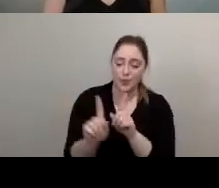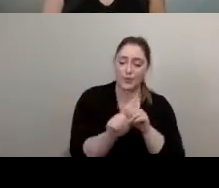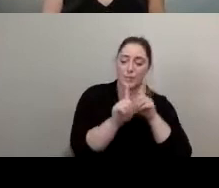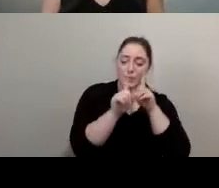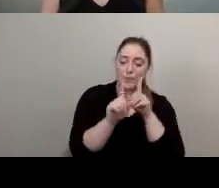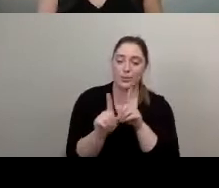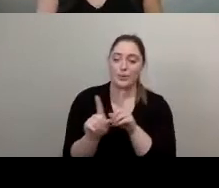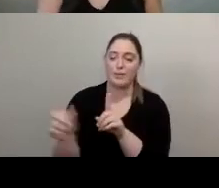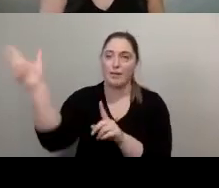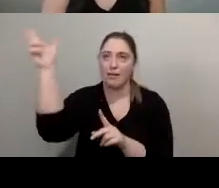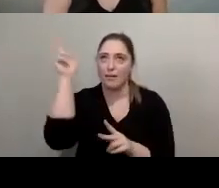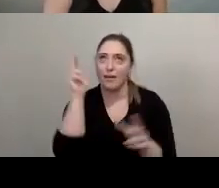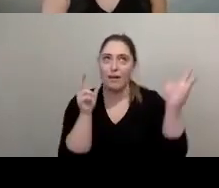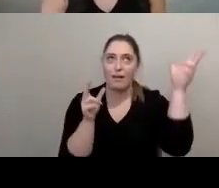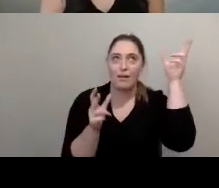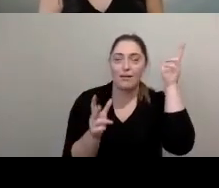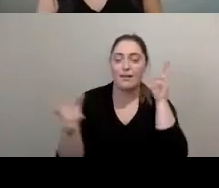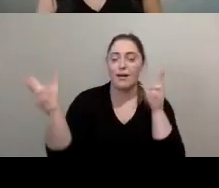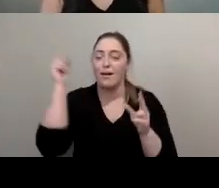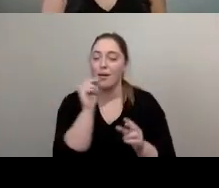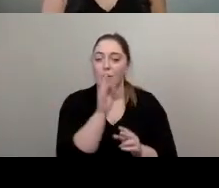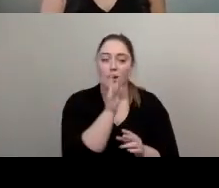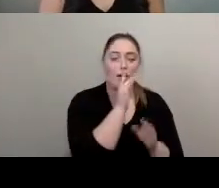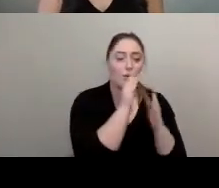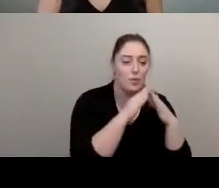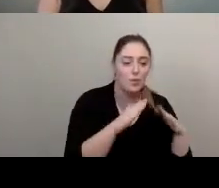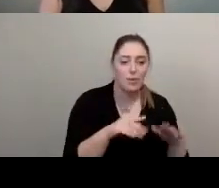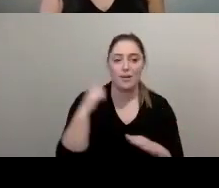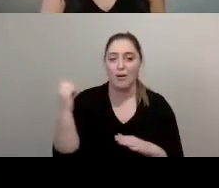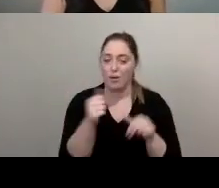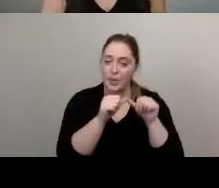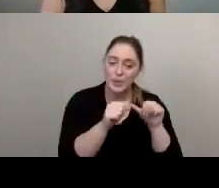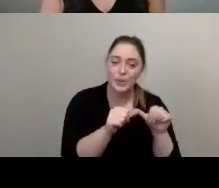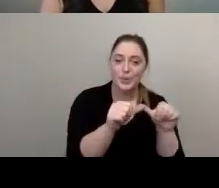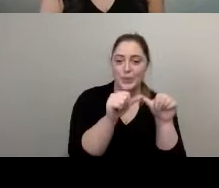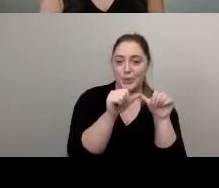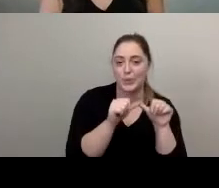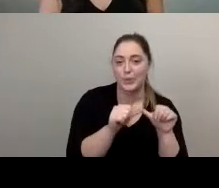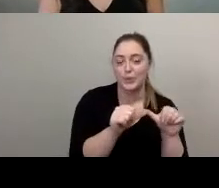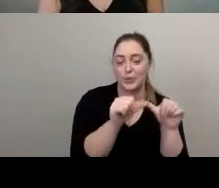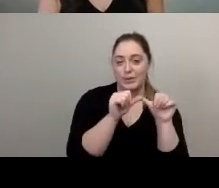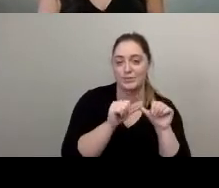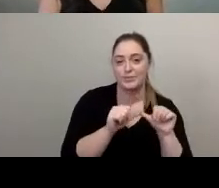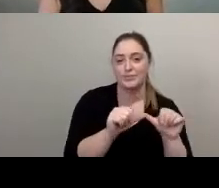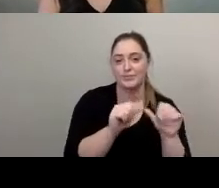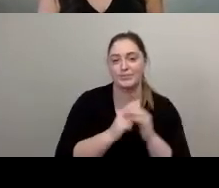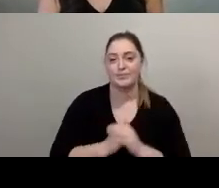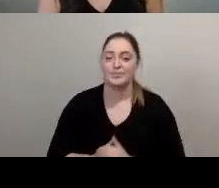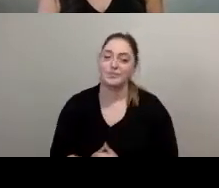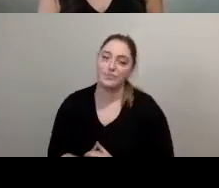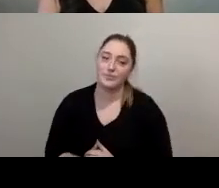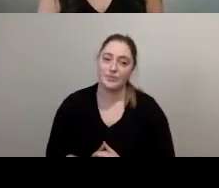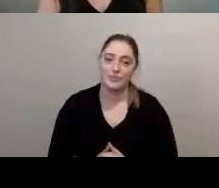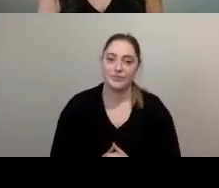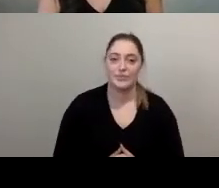she's whispering to you all the time. Girl, when they realize